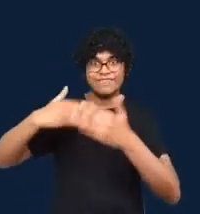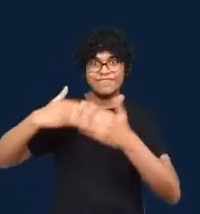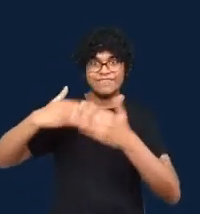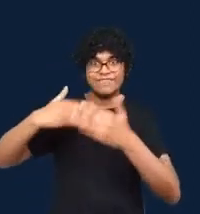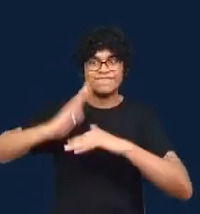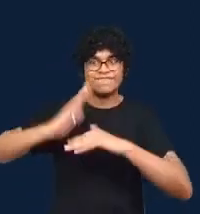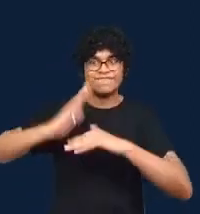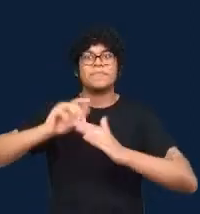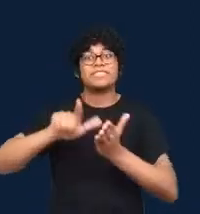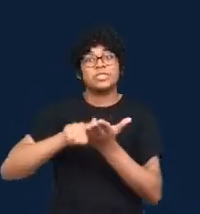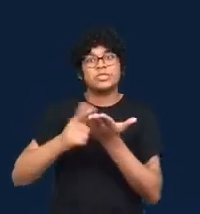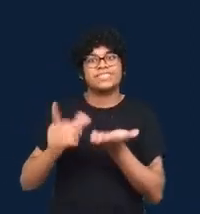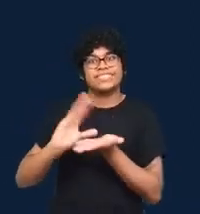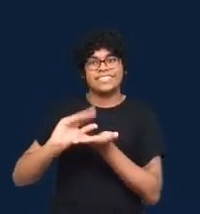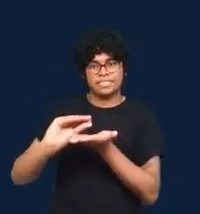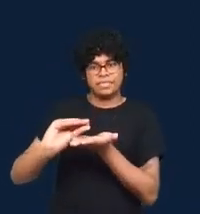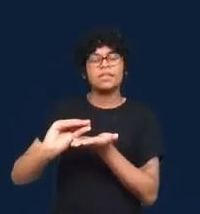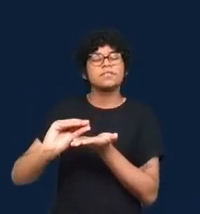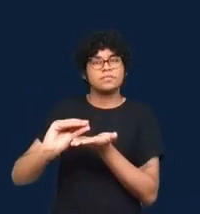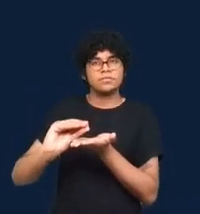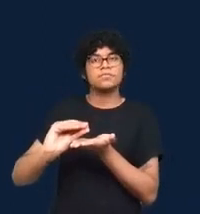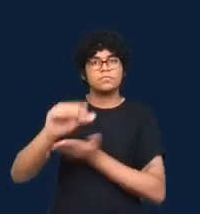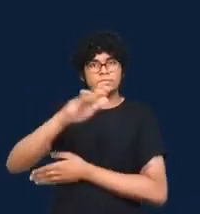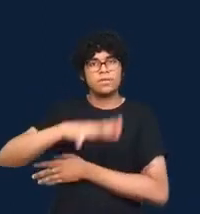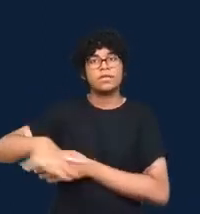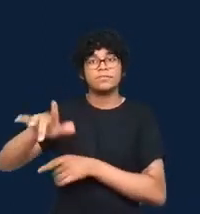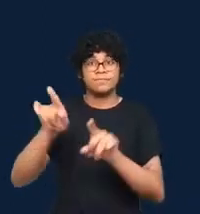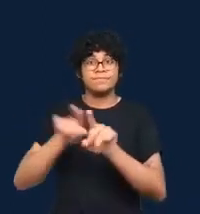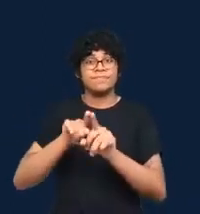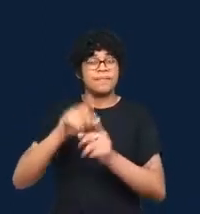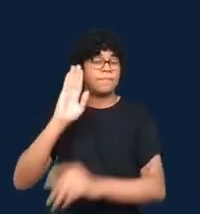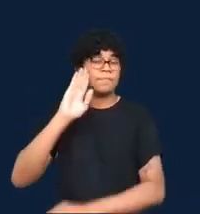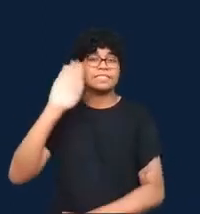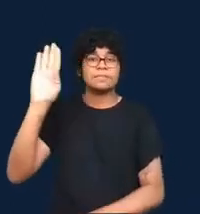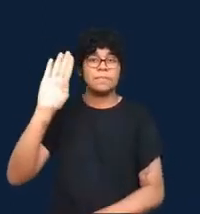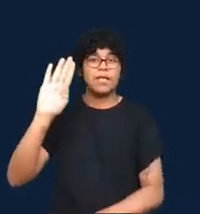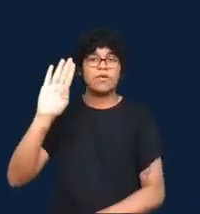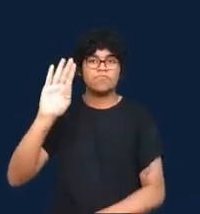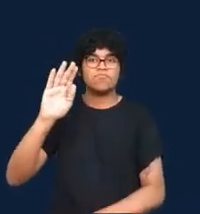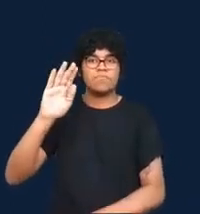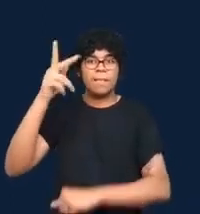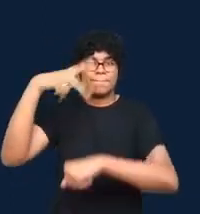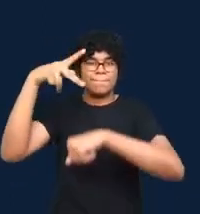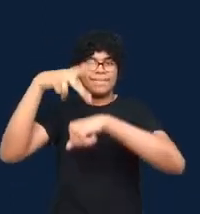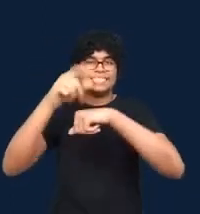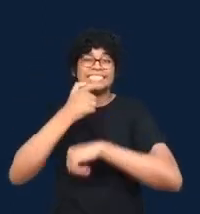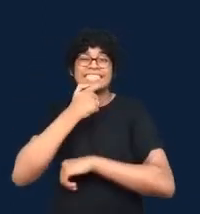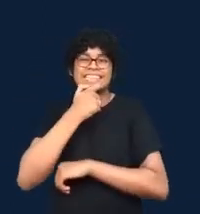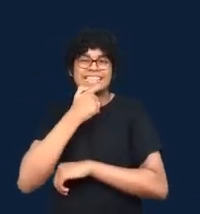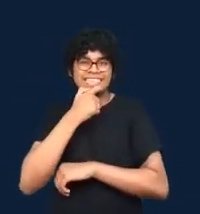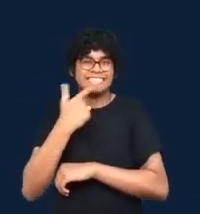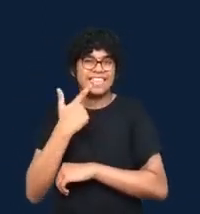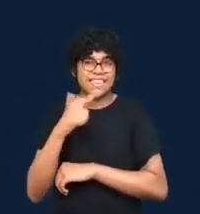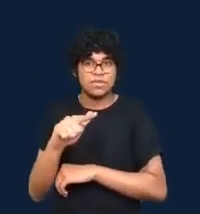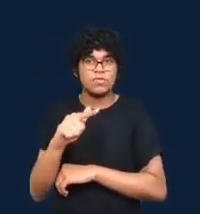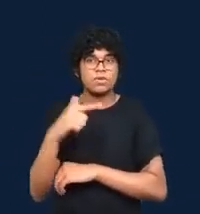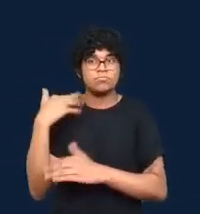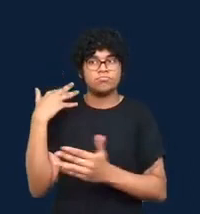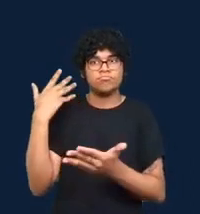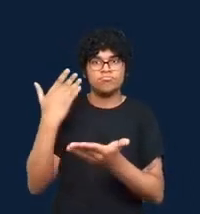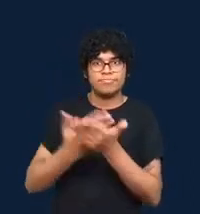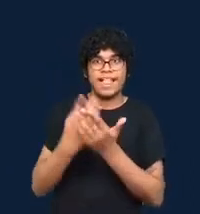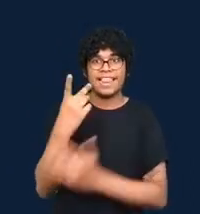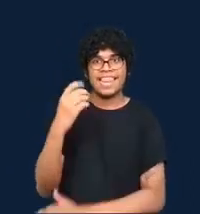English speaking countries over the past decade. So these developments are linked to